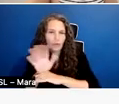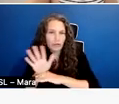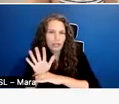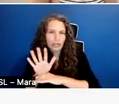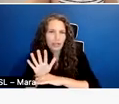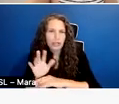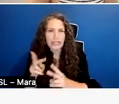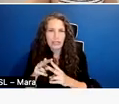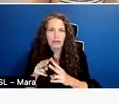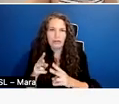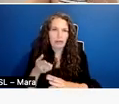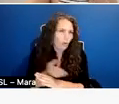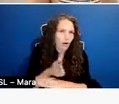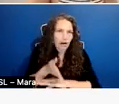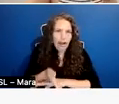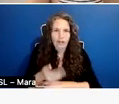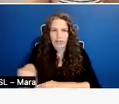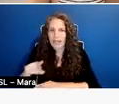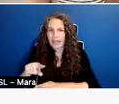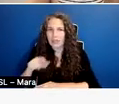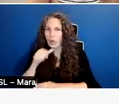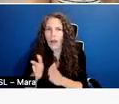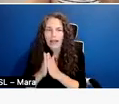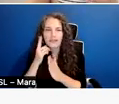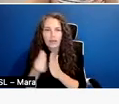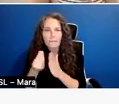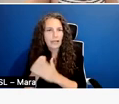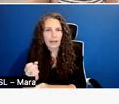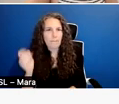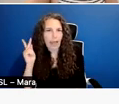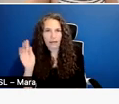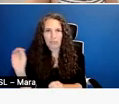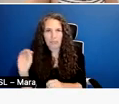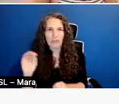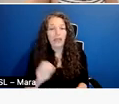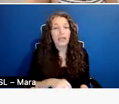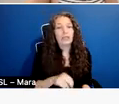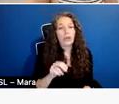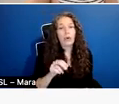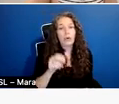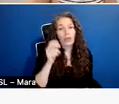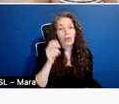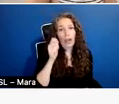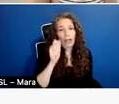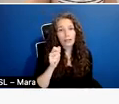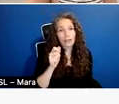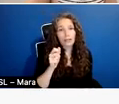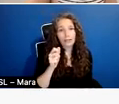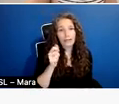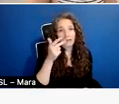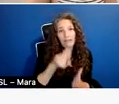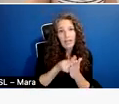in the US because even our government funding often comes in the form of grants, but